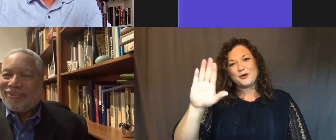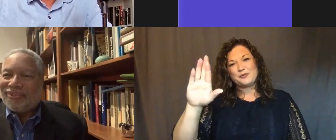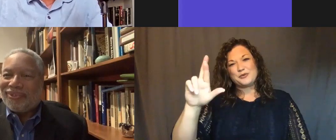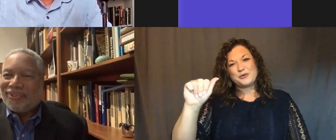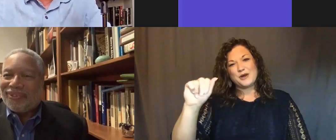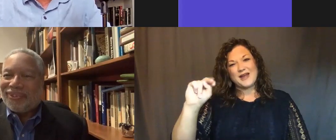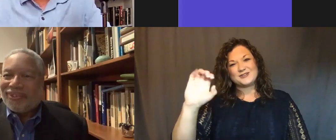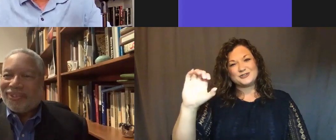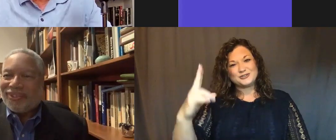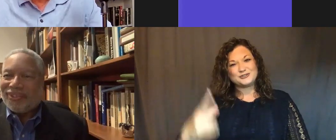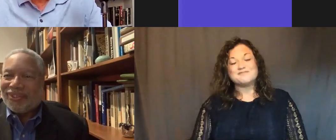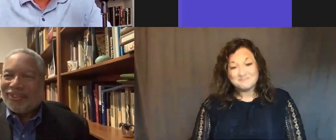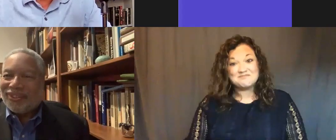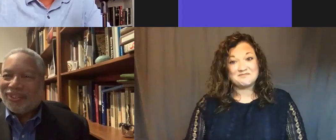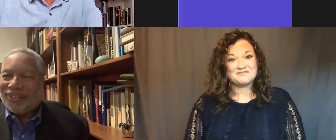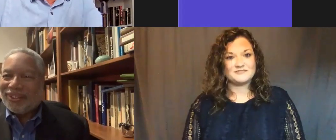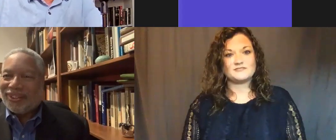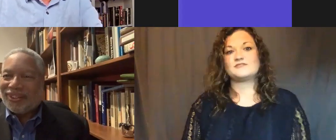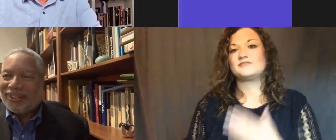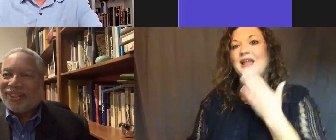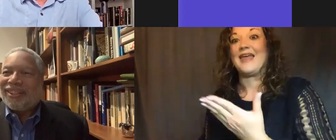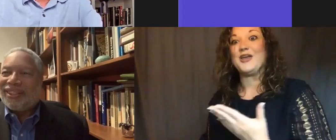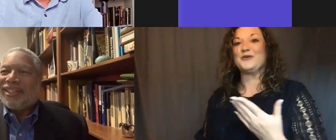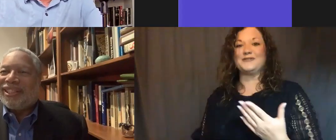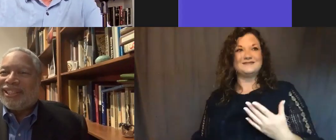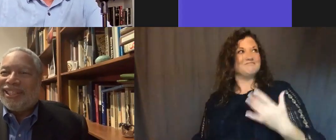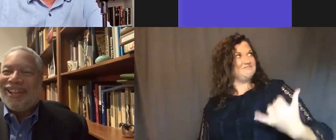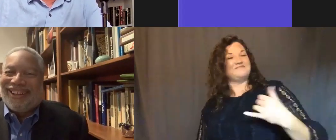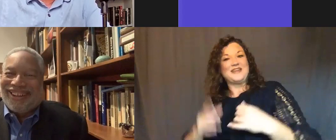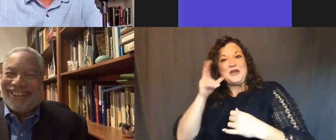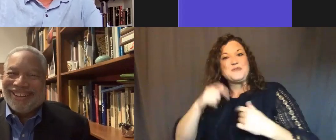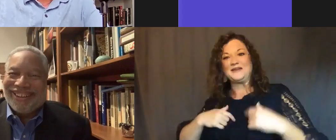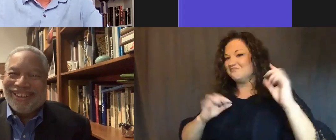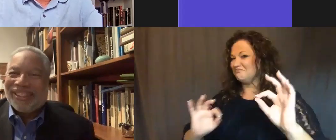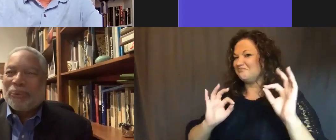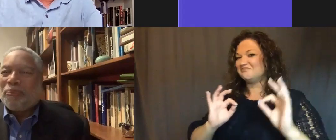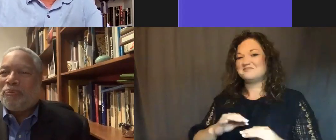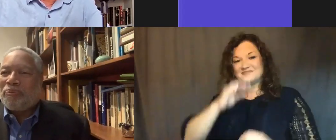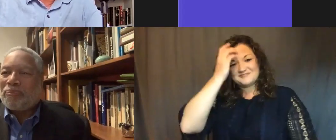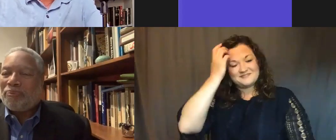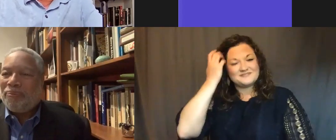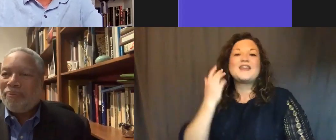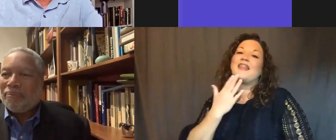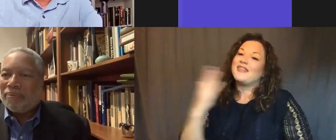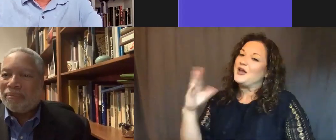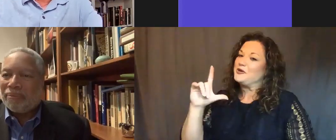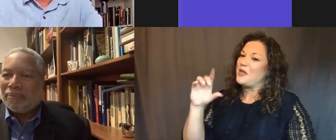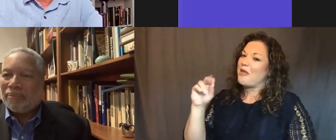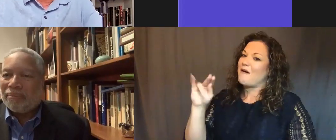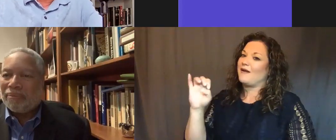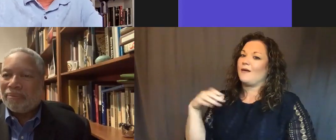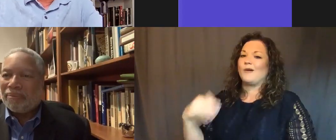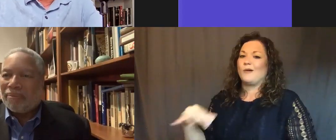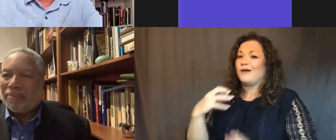Thank you. I am unmuted. That's good. Thank you, Lonnie. Lonnie is a treasure and